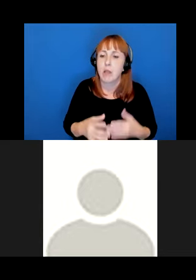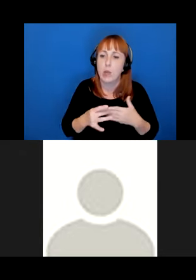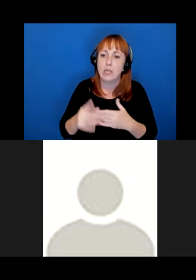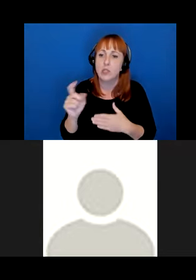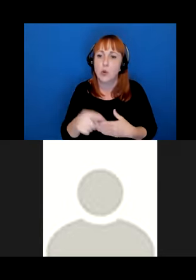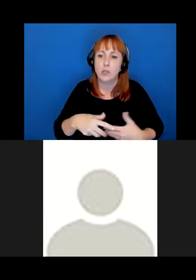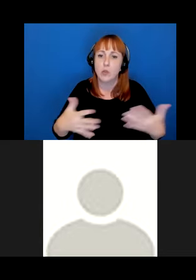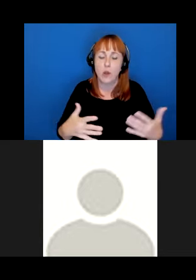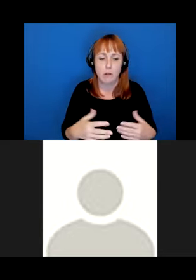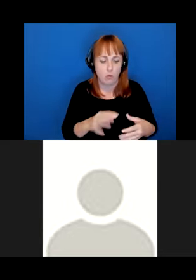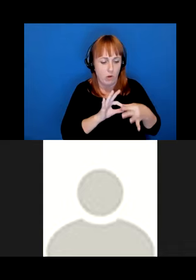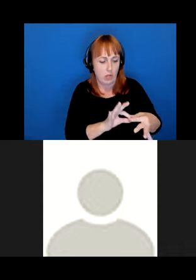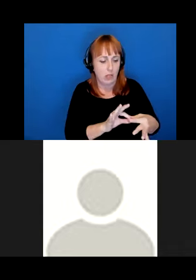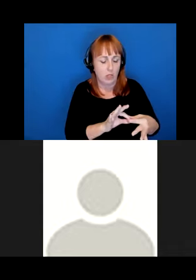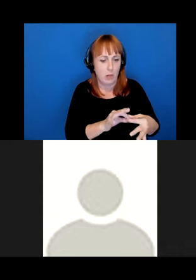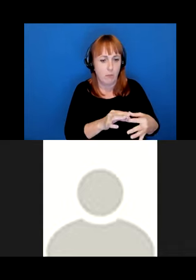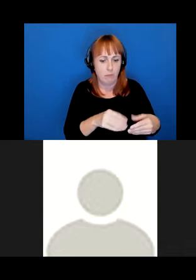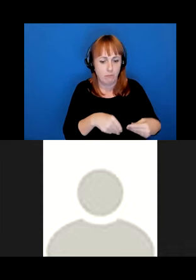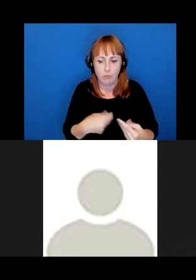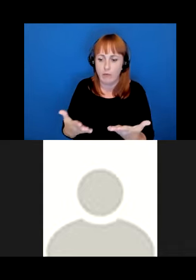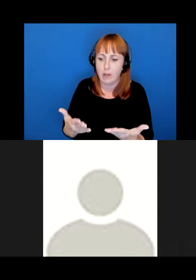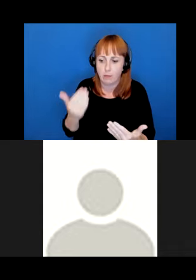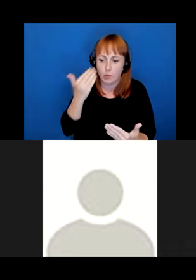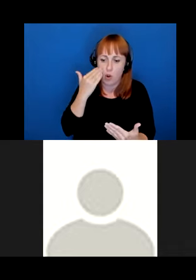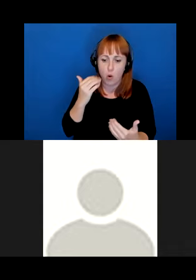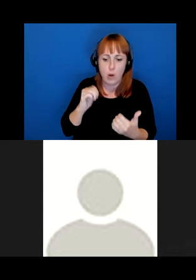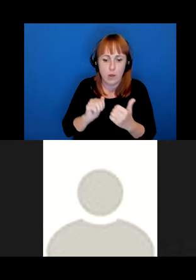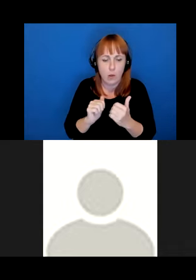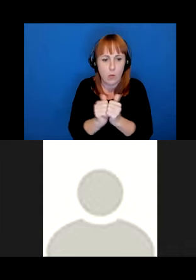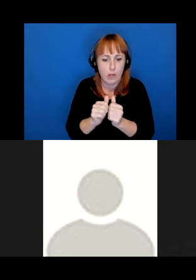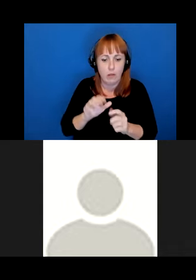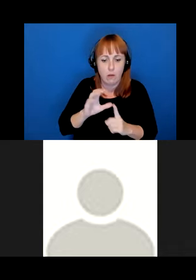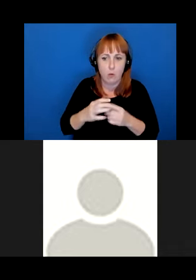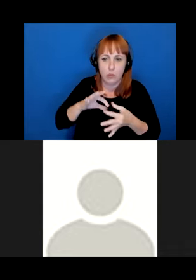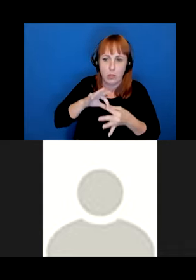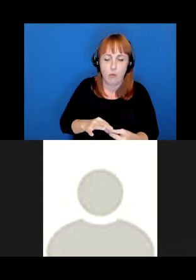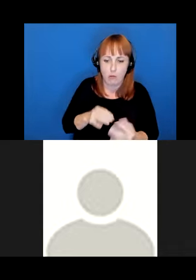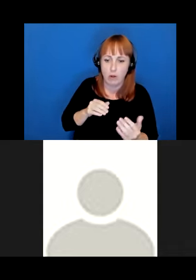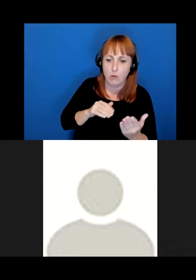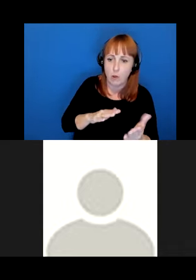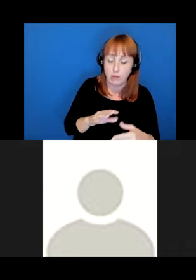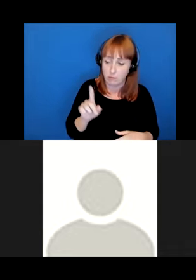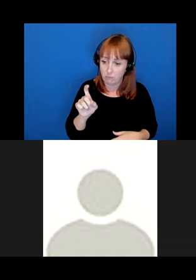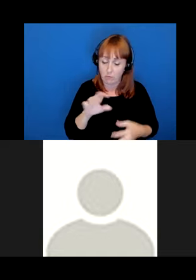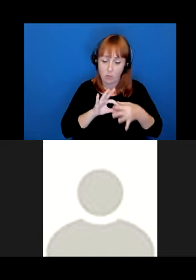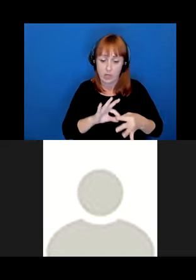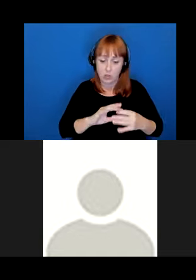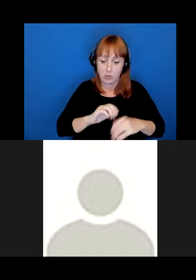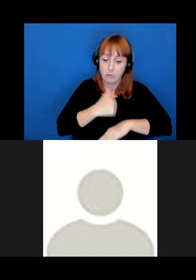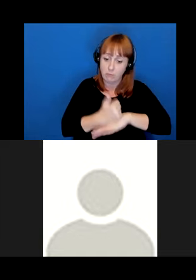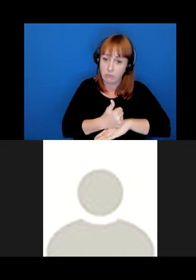allow people to know and use their languages in culturally grounded ways? Are those relationships in place?